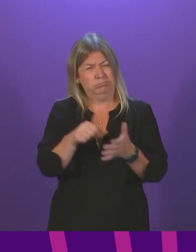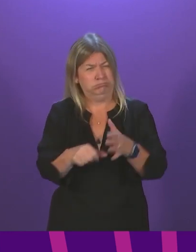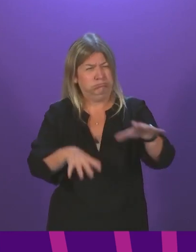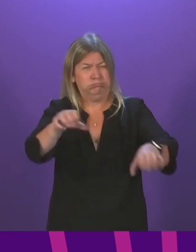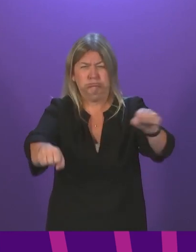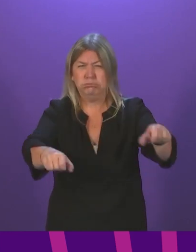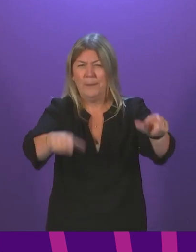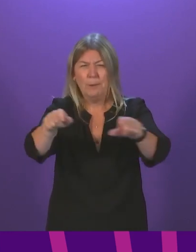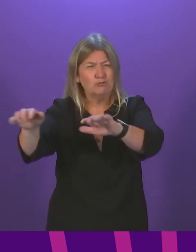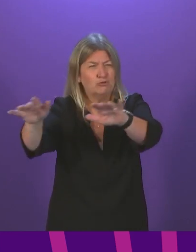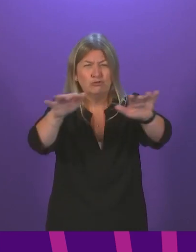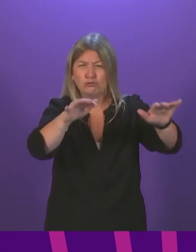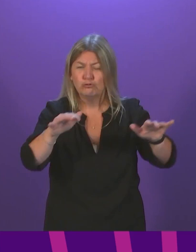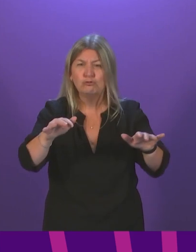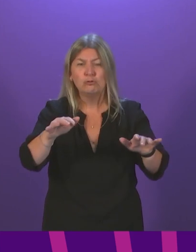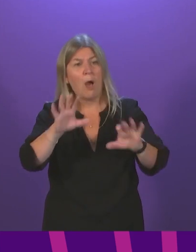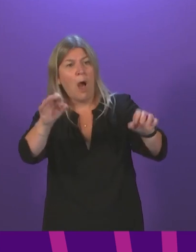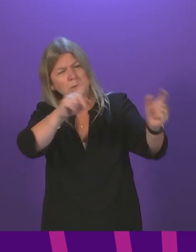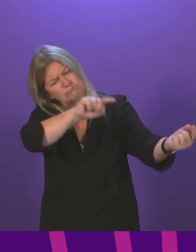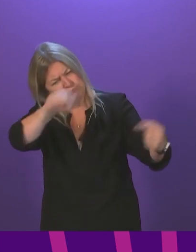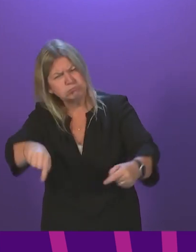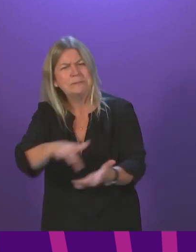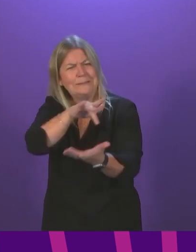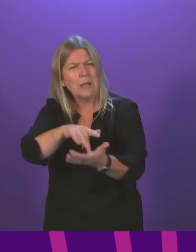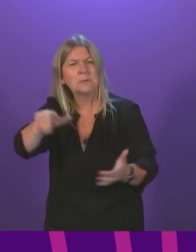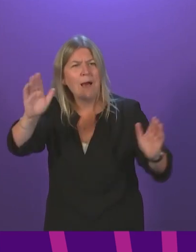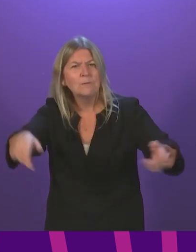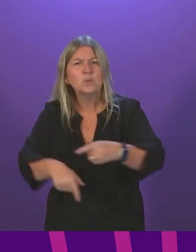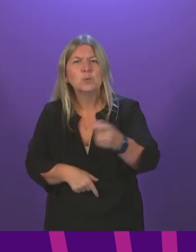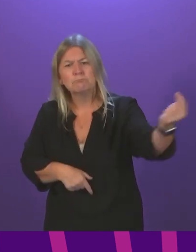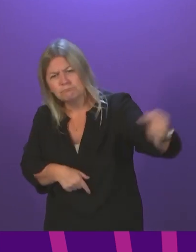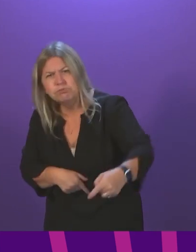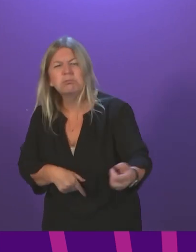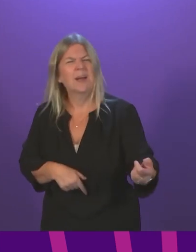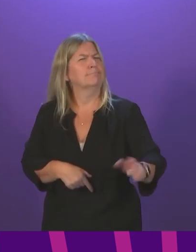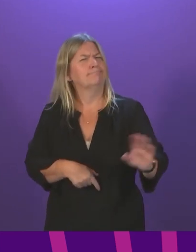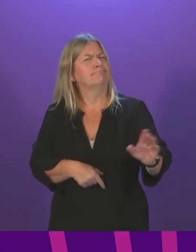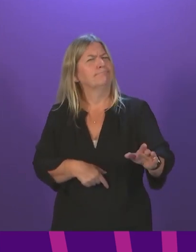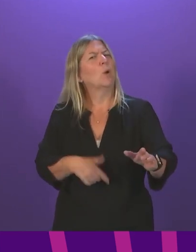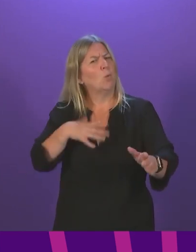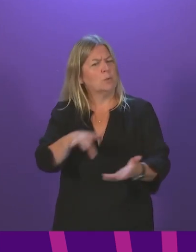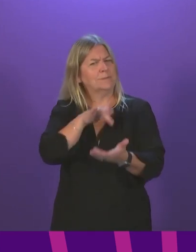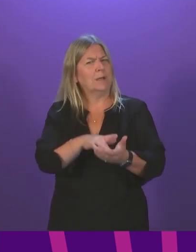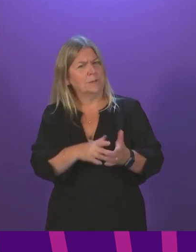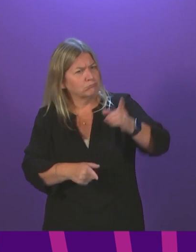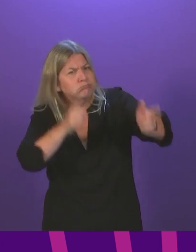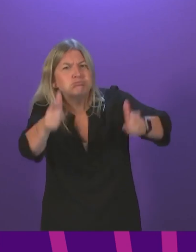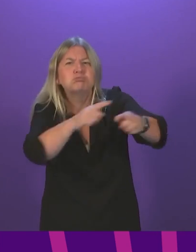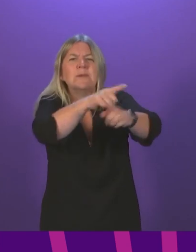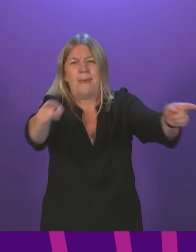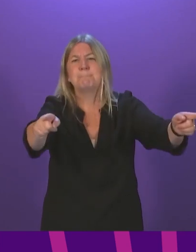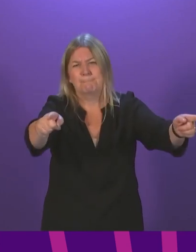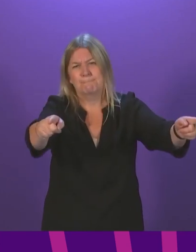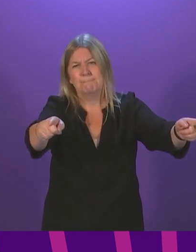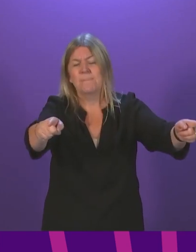we should not be asking people to go to vaccination centres, but rather asking the vaccination centres to go to people. So will she commit